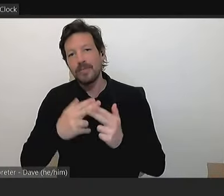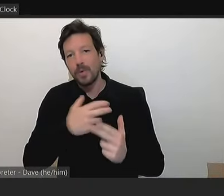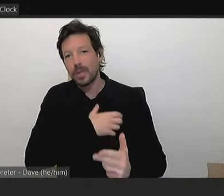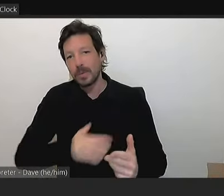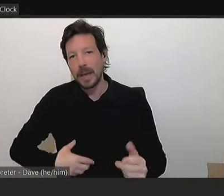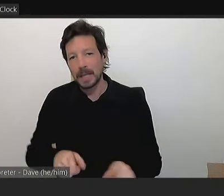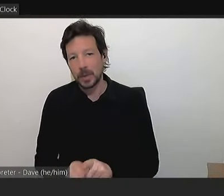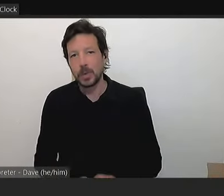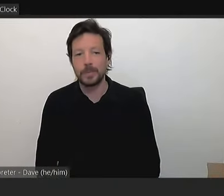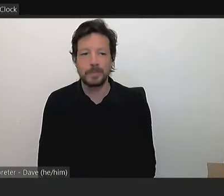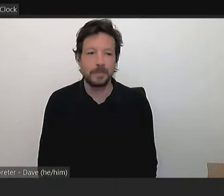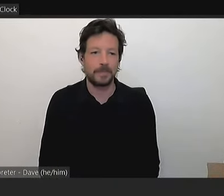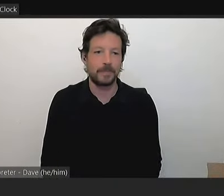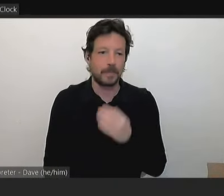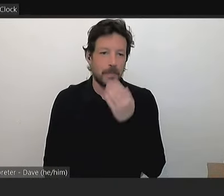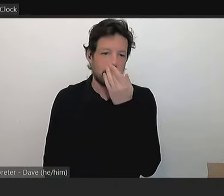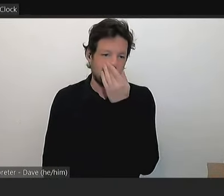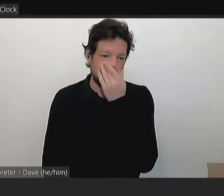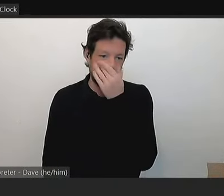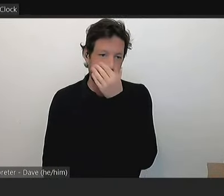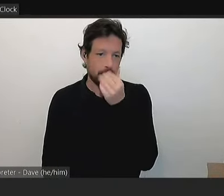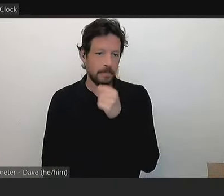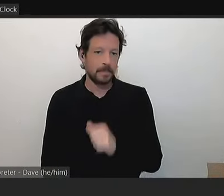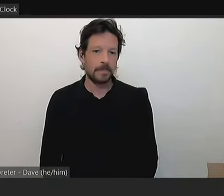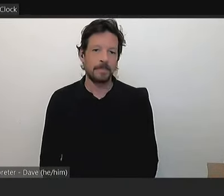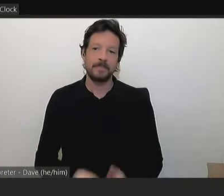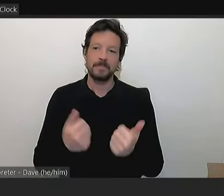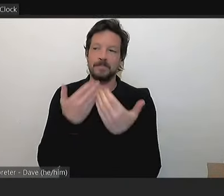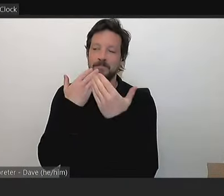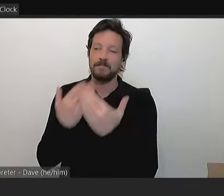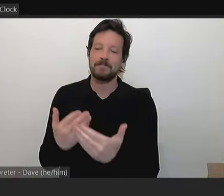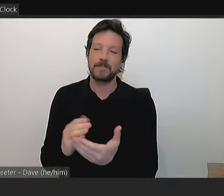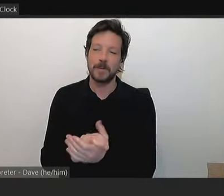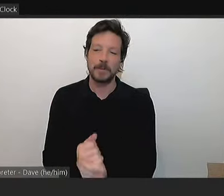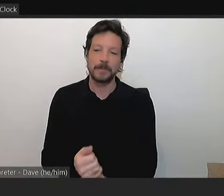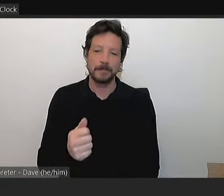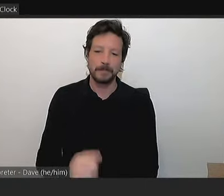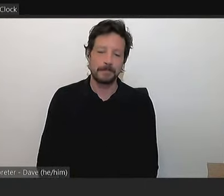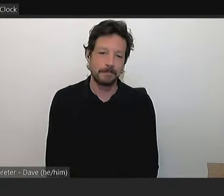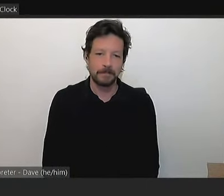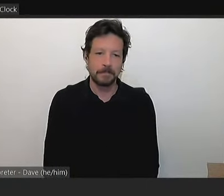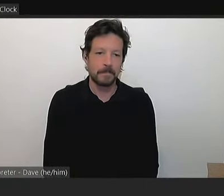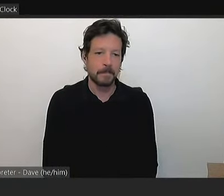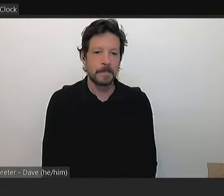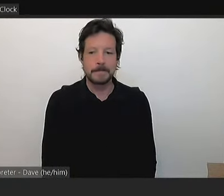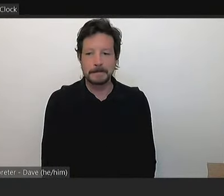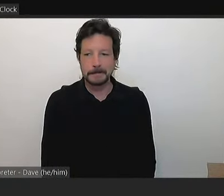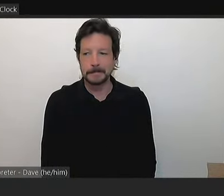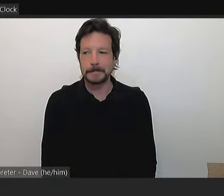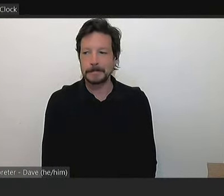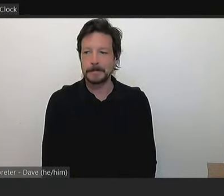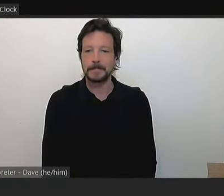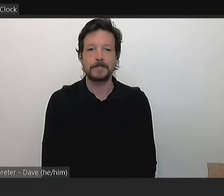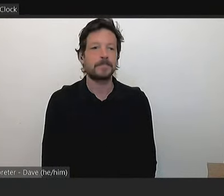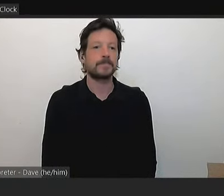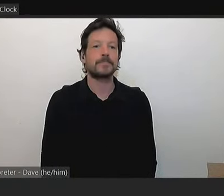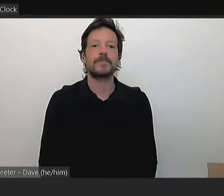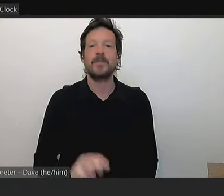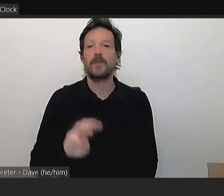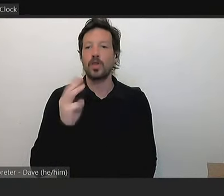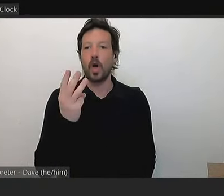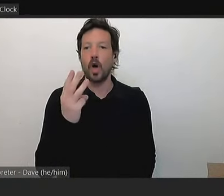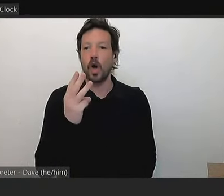Thank you. Thank you very much, William. I appreciate that. I have a third submitter this evening.